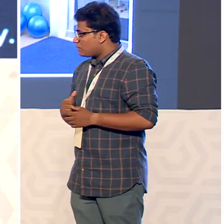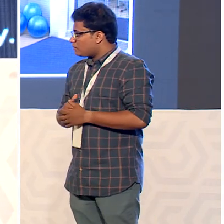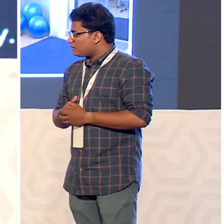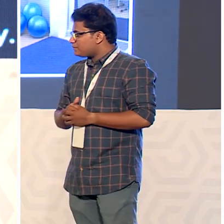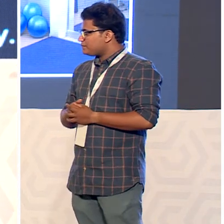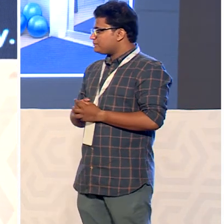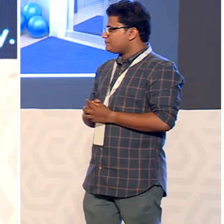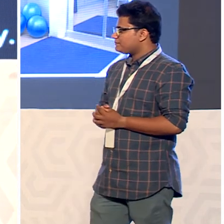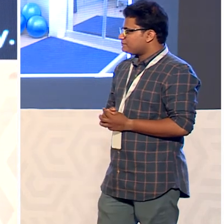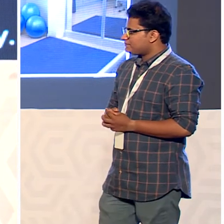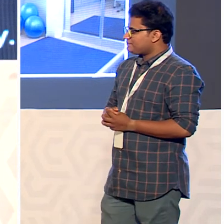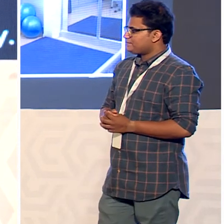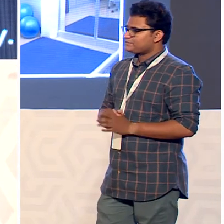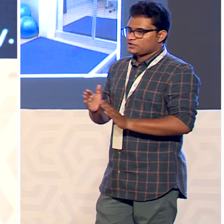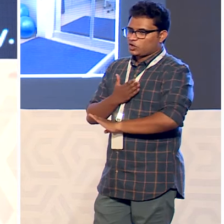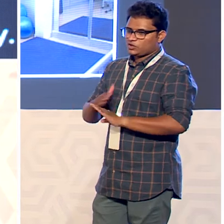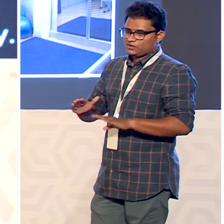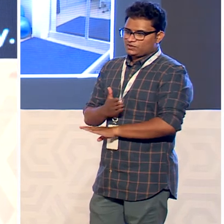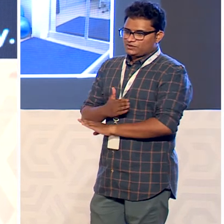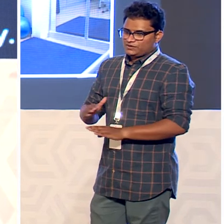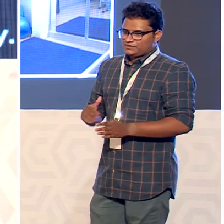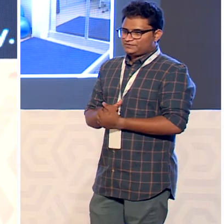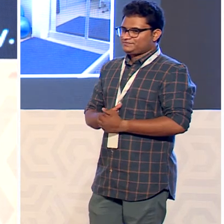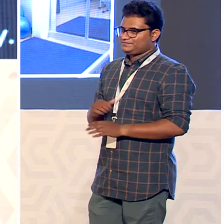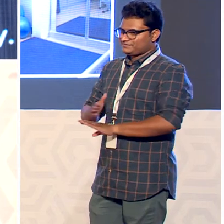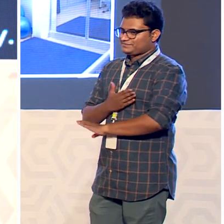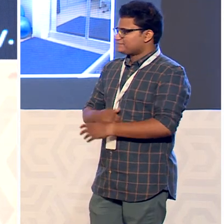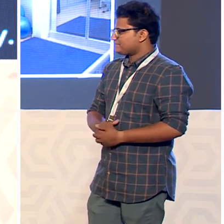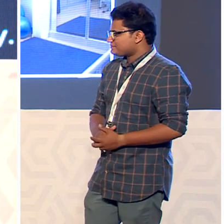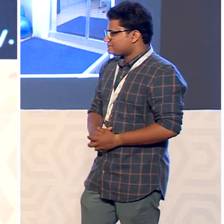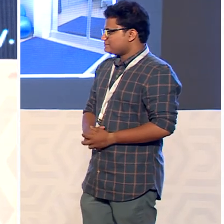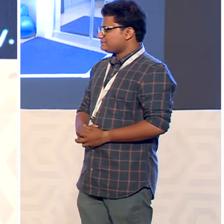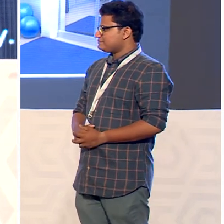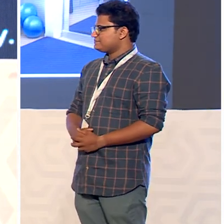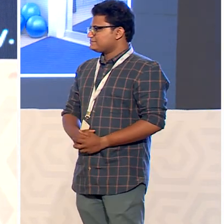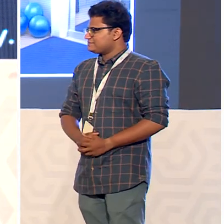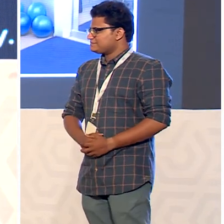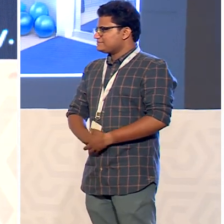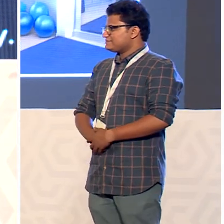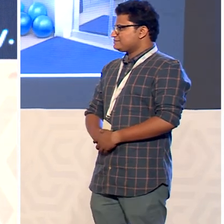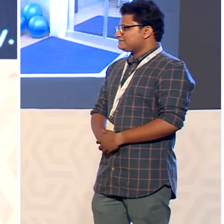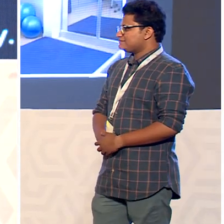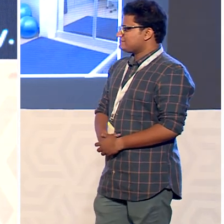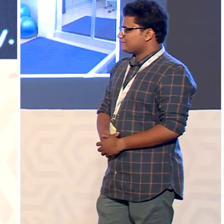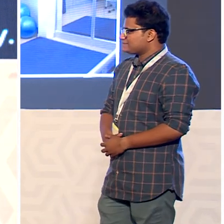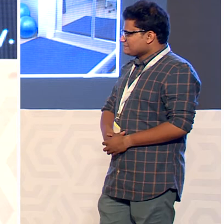you raise me up so i can stand on mountains